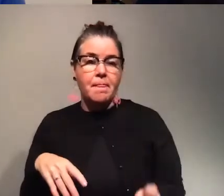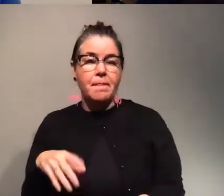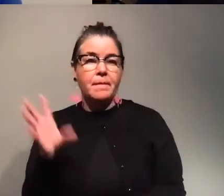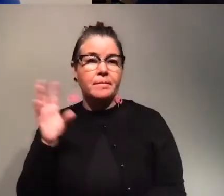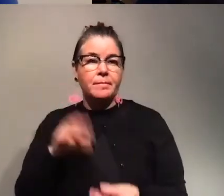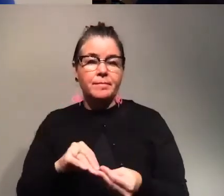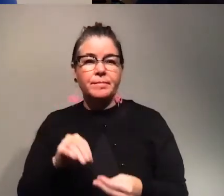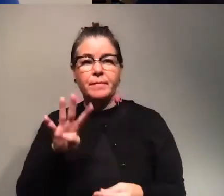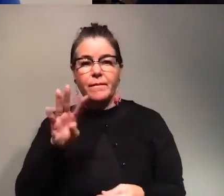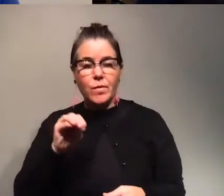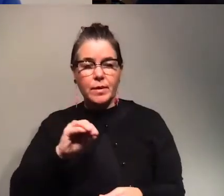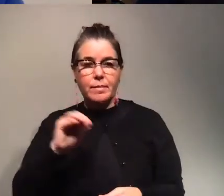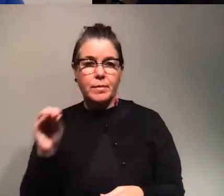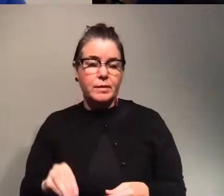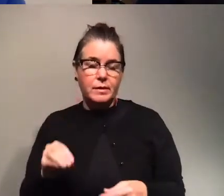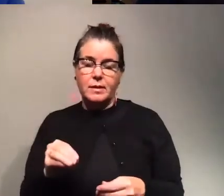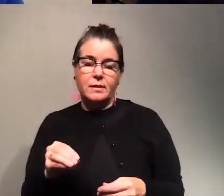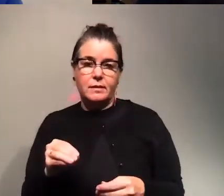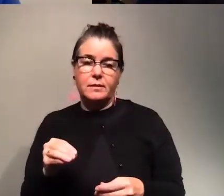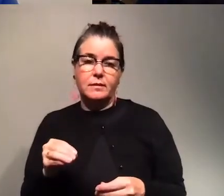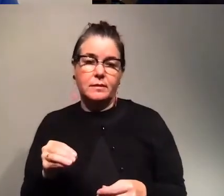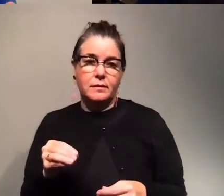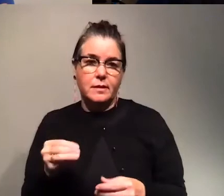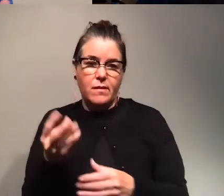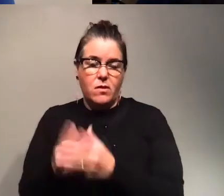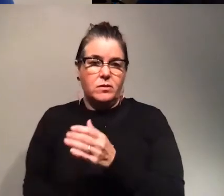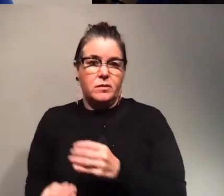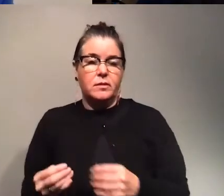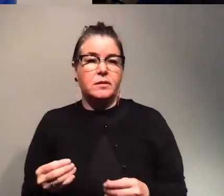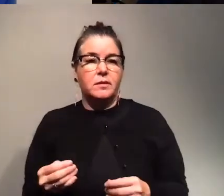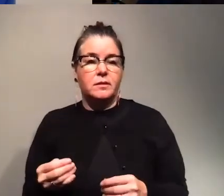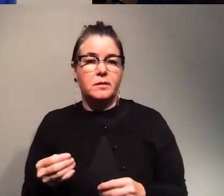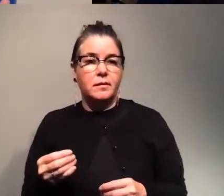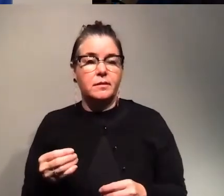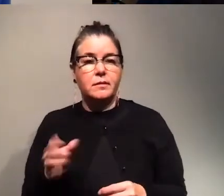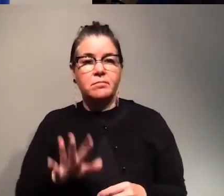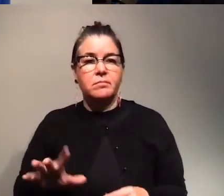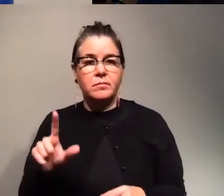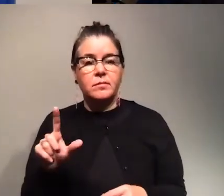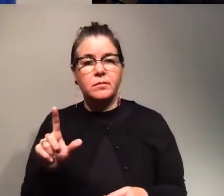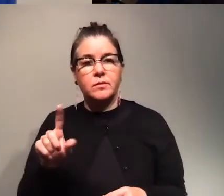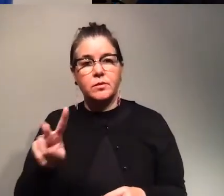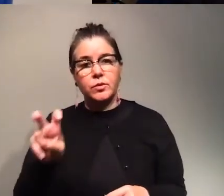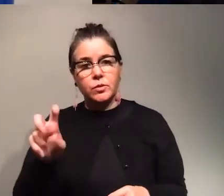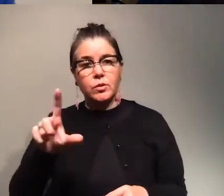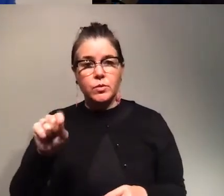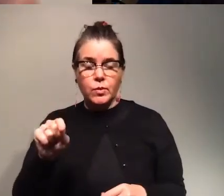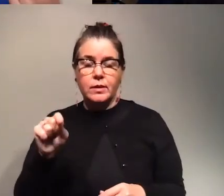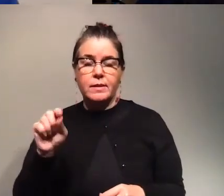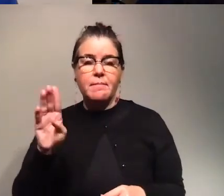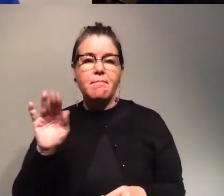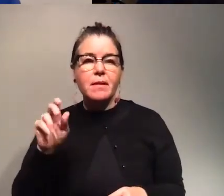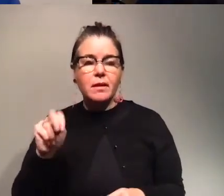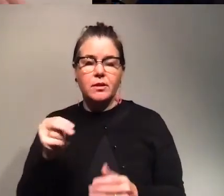to 40 percent of crop losses and they can cost uh around 20 around 220 billion dollars